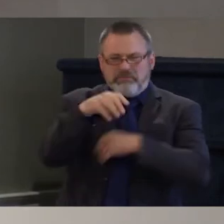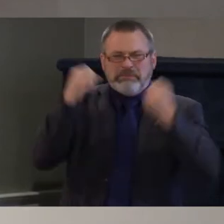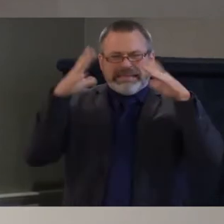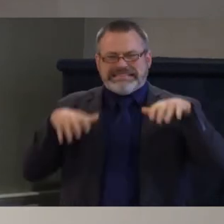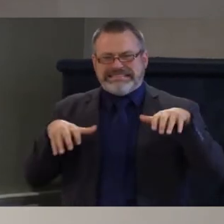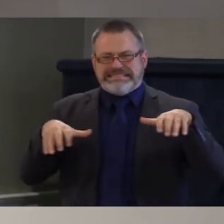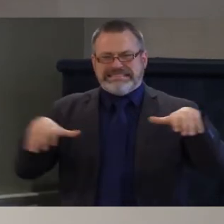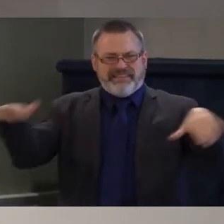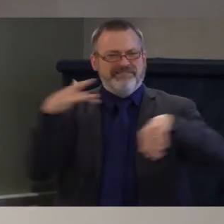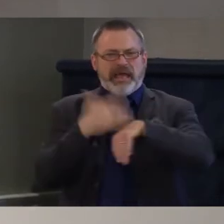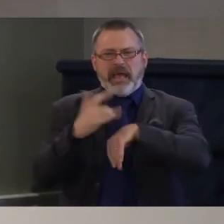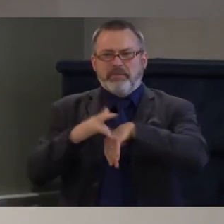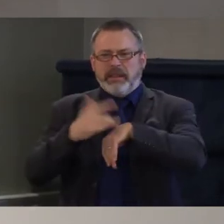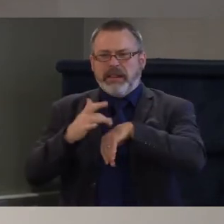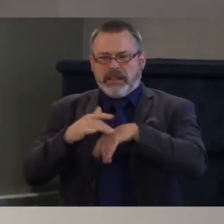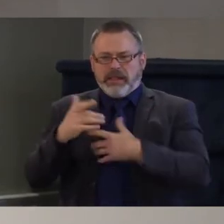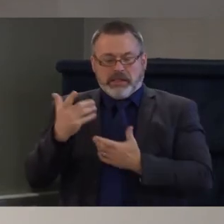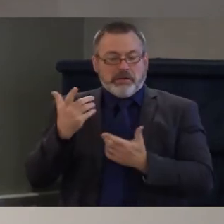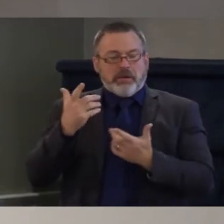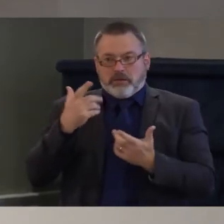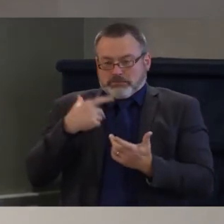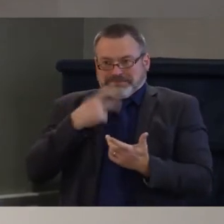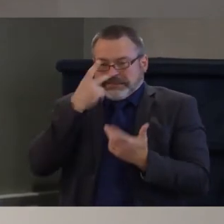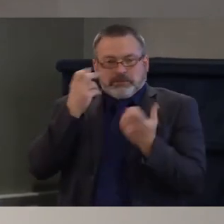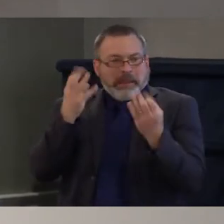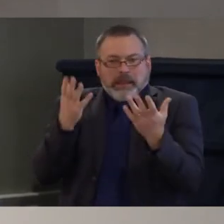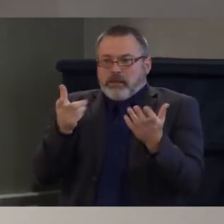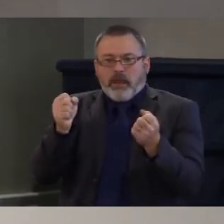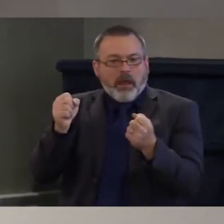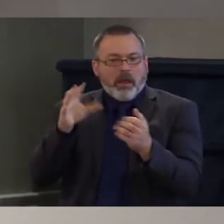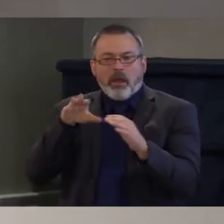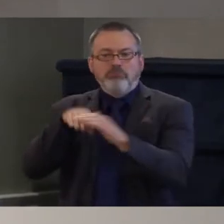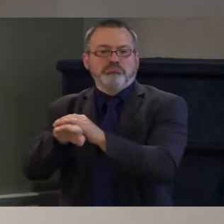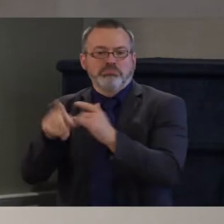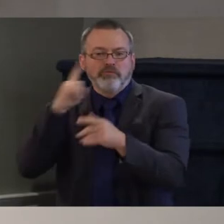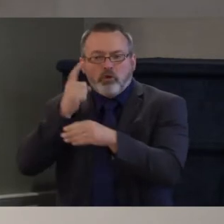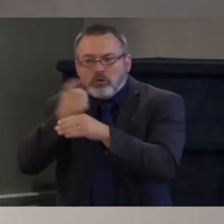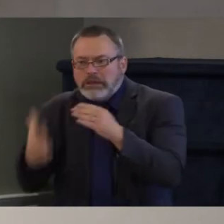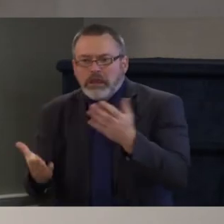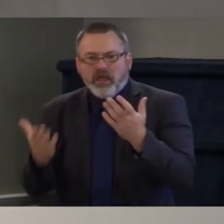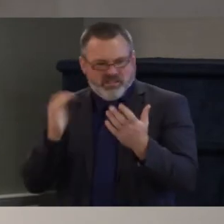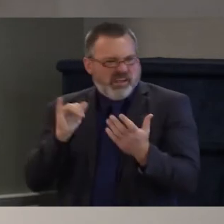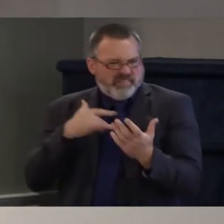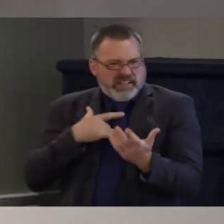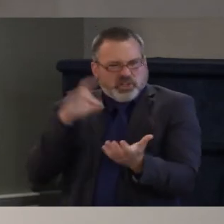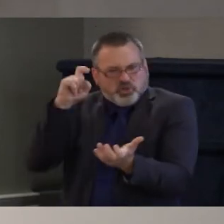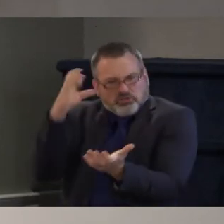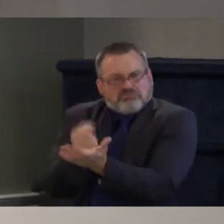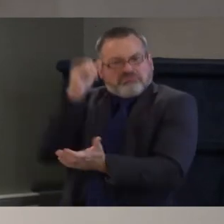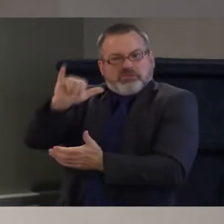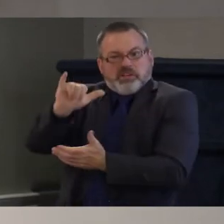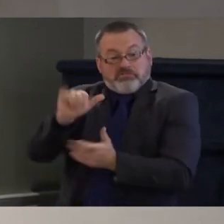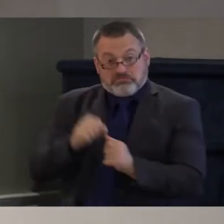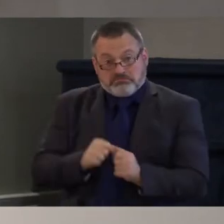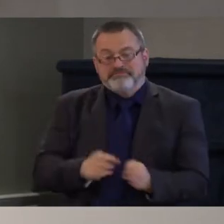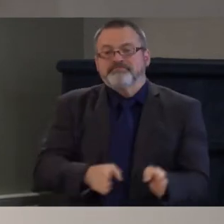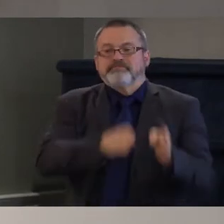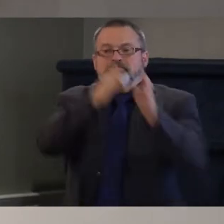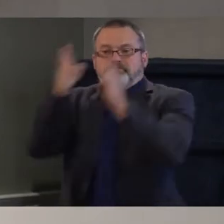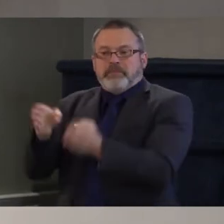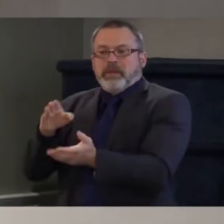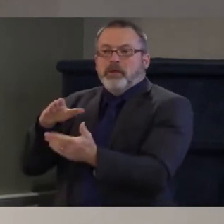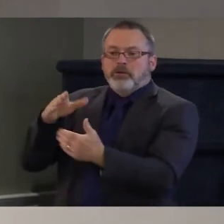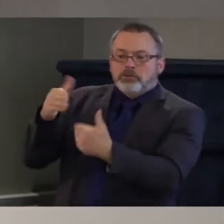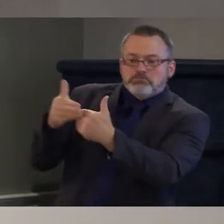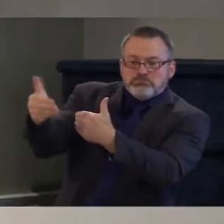for people coming for a weekend or two because that's what the market rewards. In the mid-term, there's no getting around the fact that we need to build more housing.